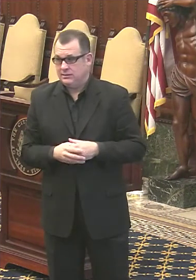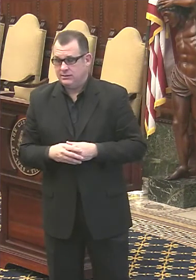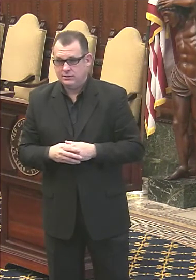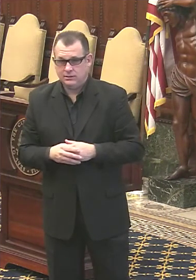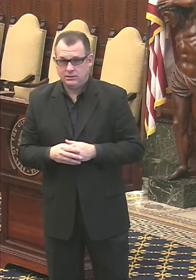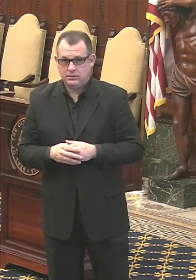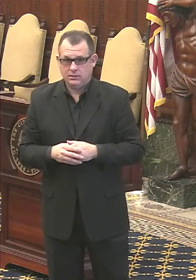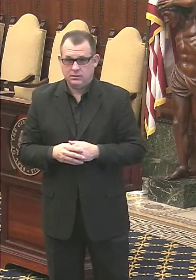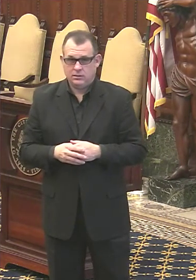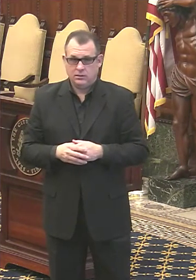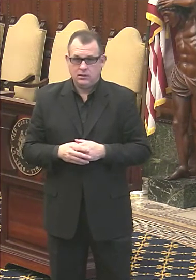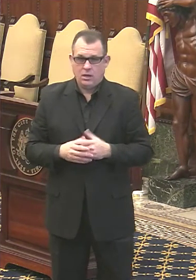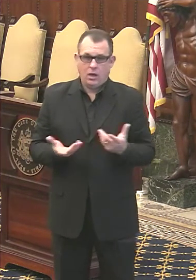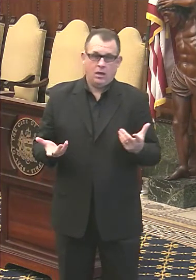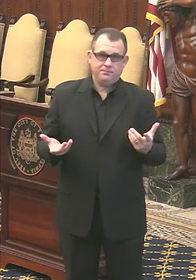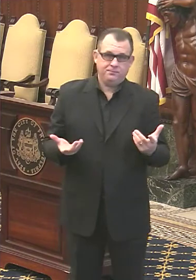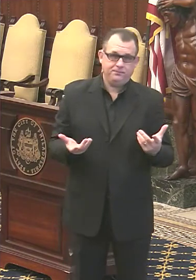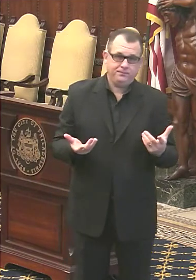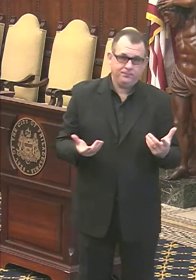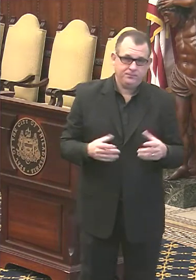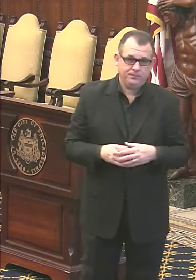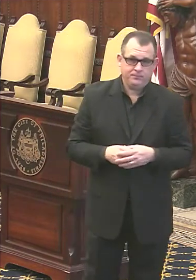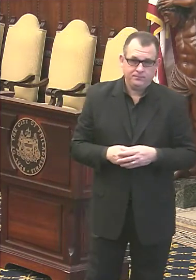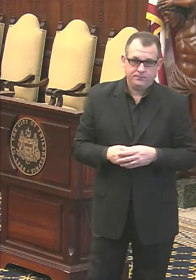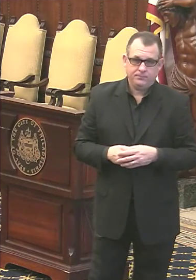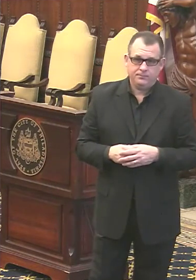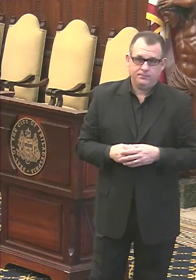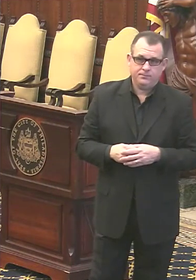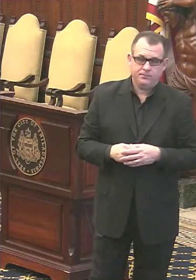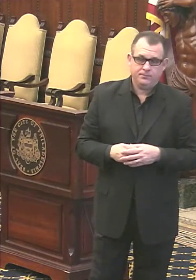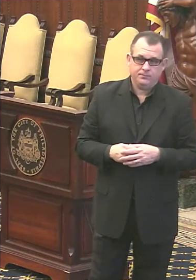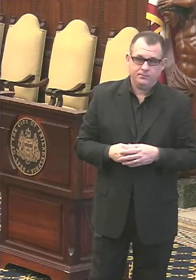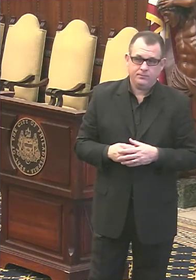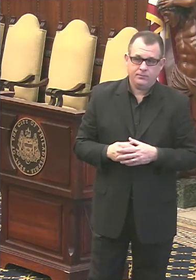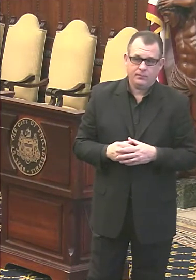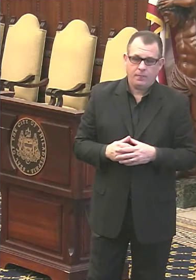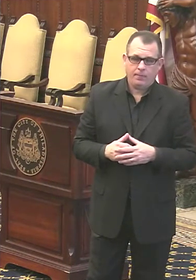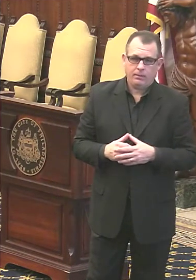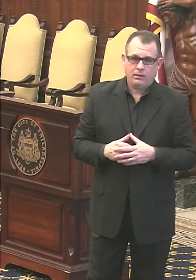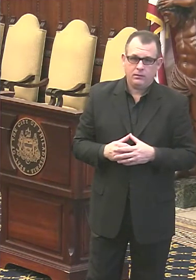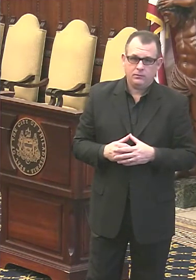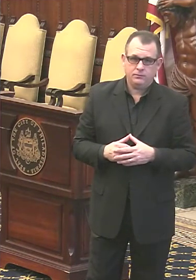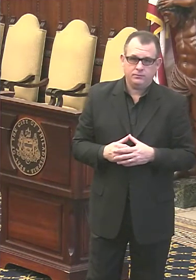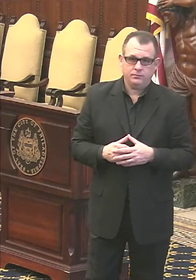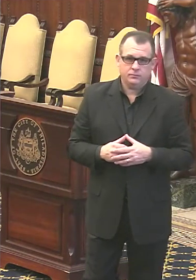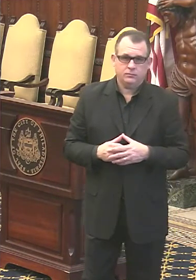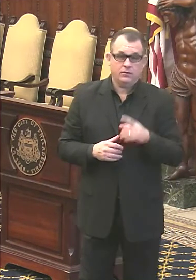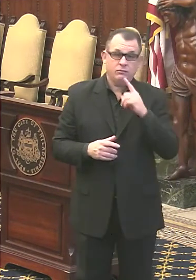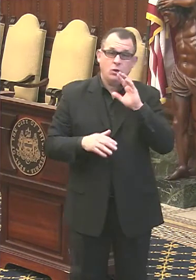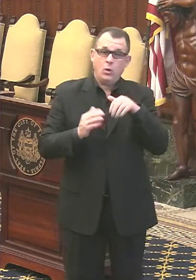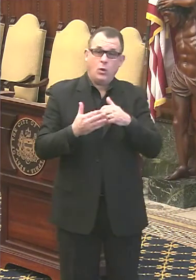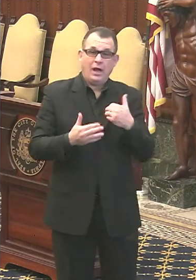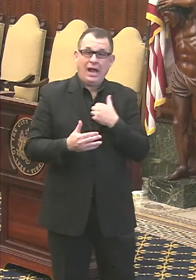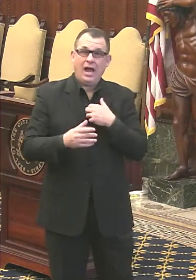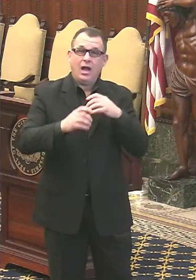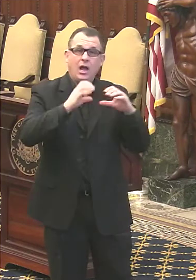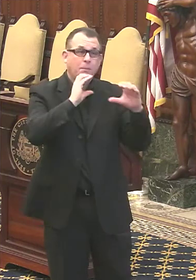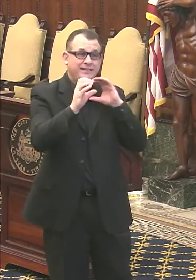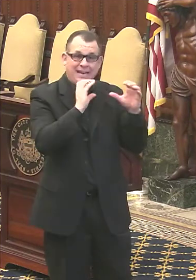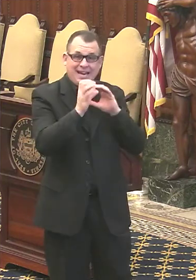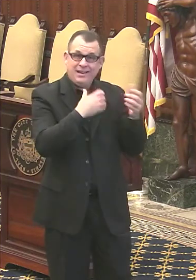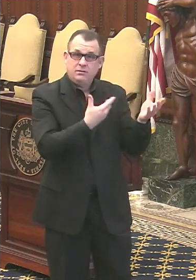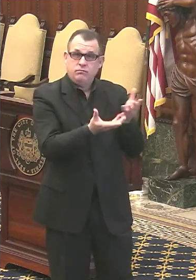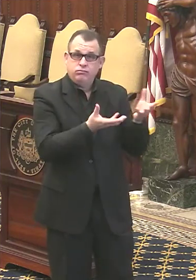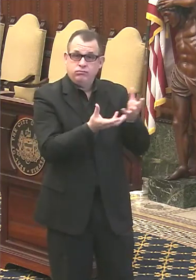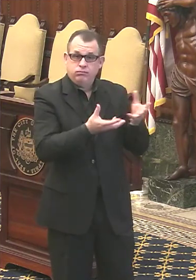Just saying, we... respuesta a la del Dr. Farley o la Dra. Johnson. Now, all of our communications are not